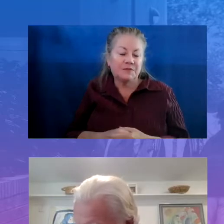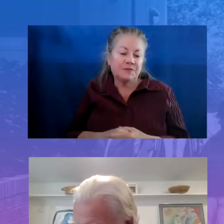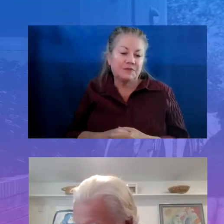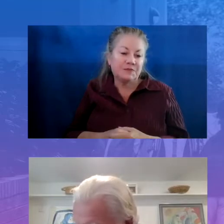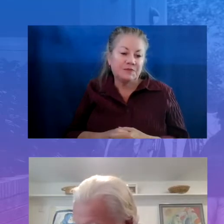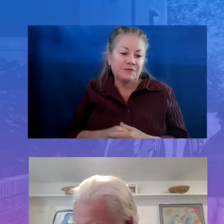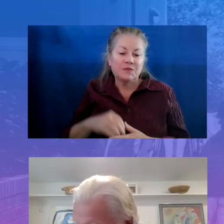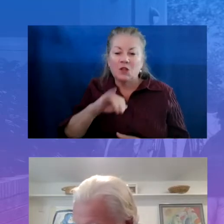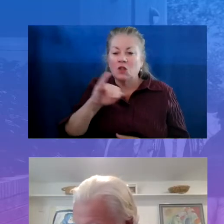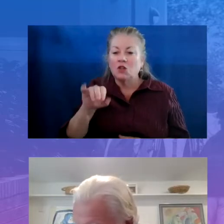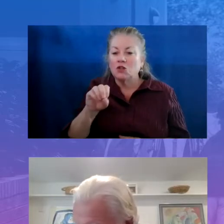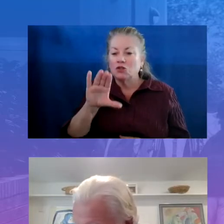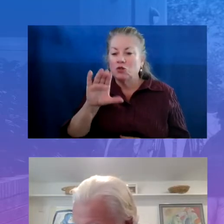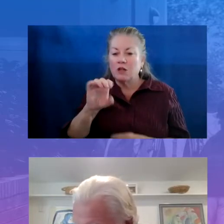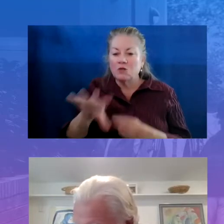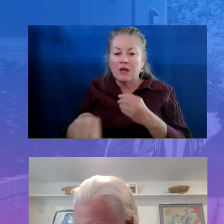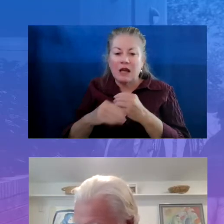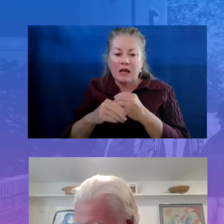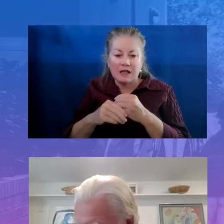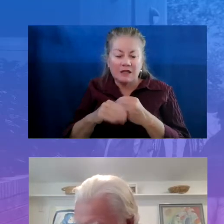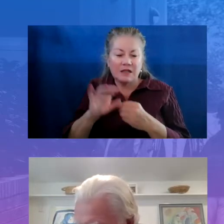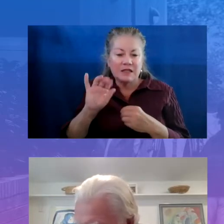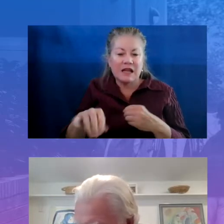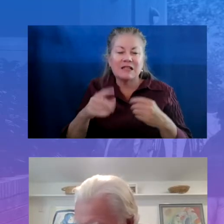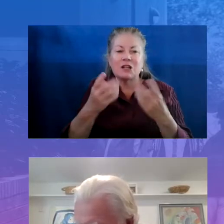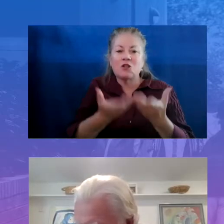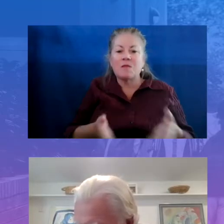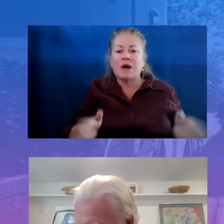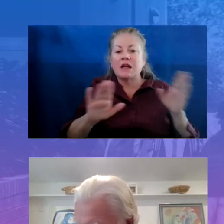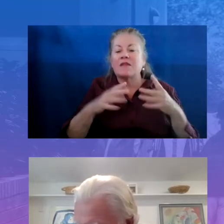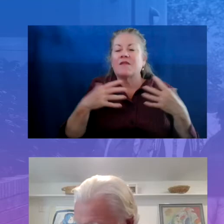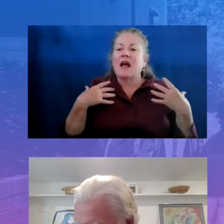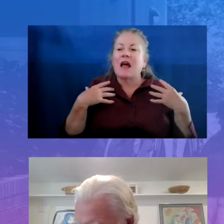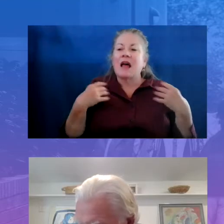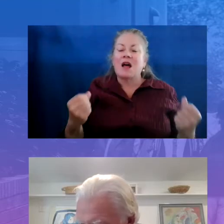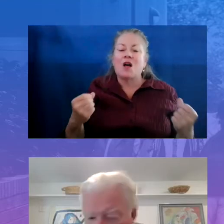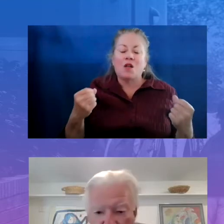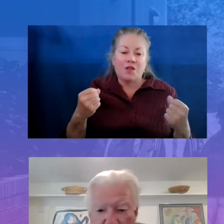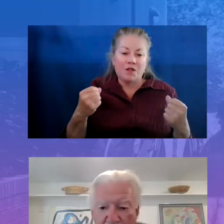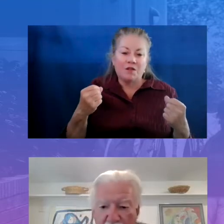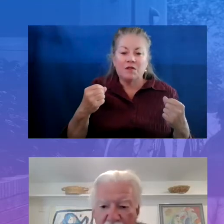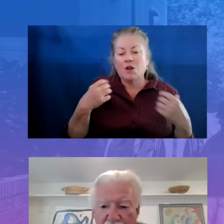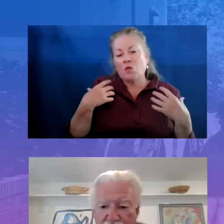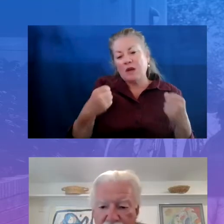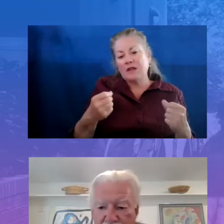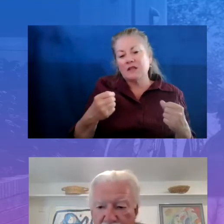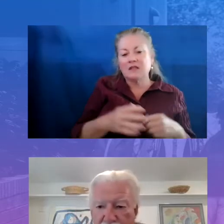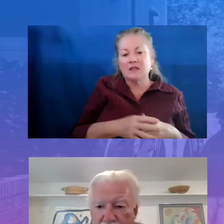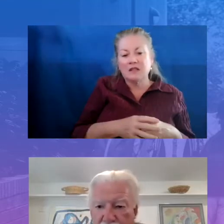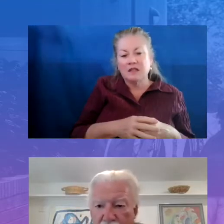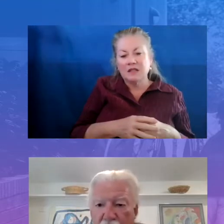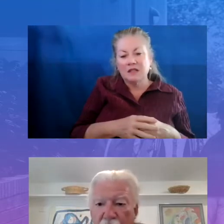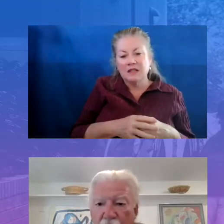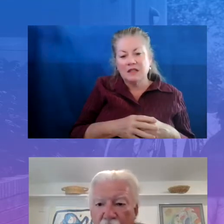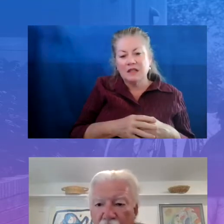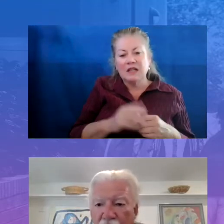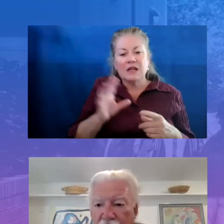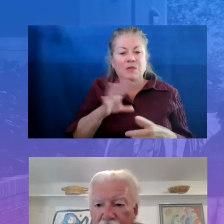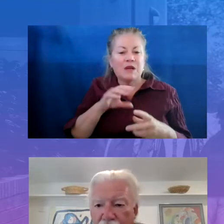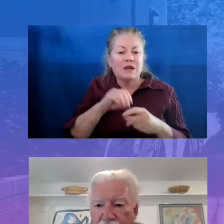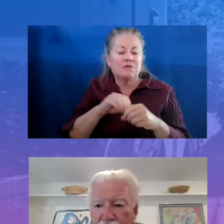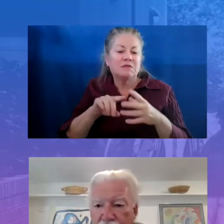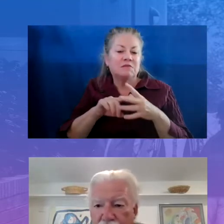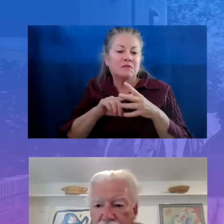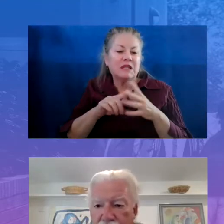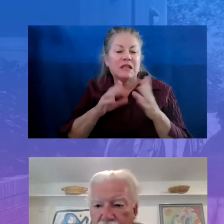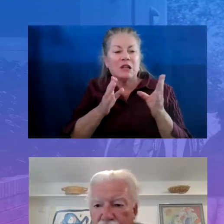of health and wellness. And then it tends over, tips over a little bit into engagement and support. And so, Joyce, you want